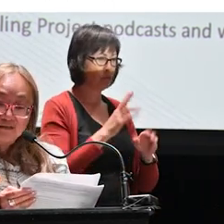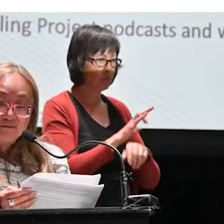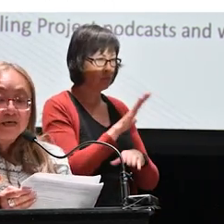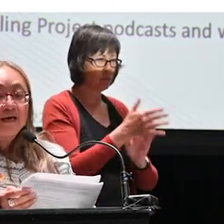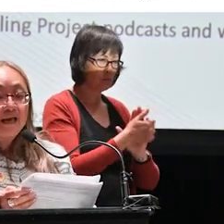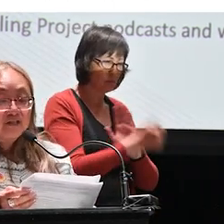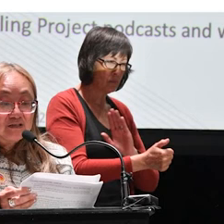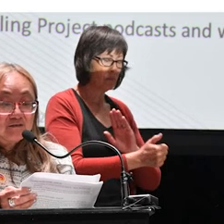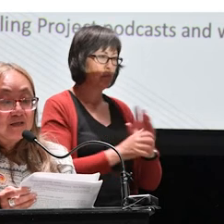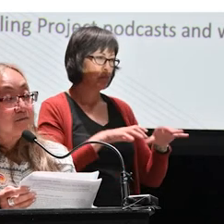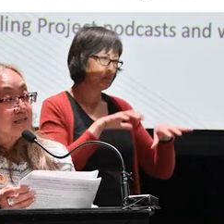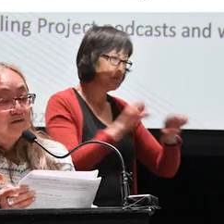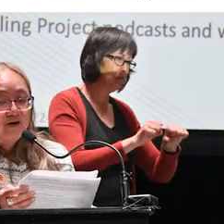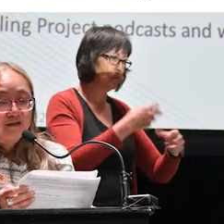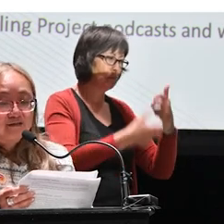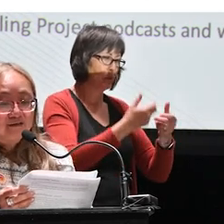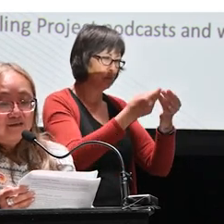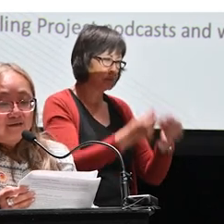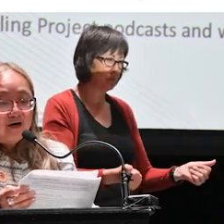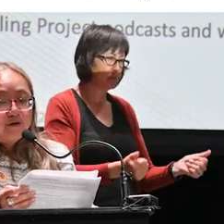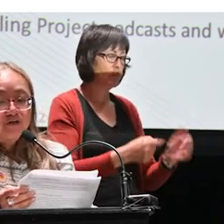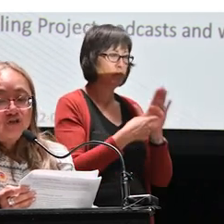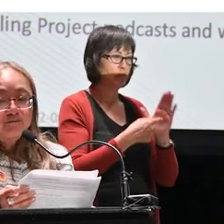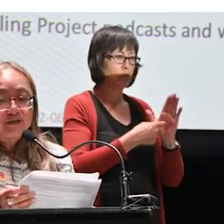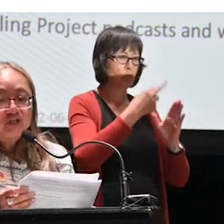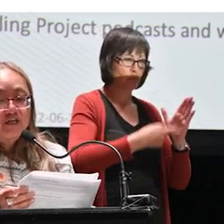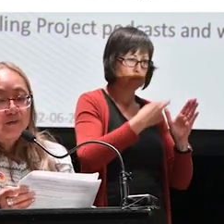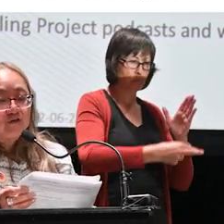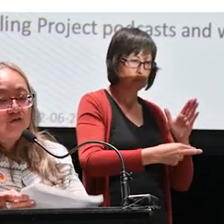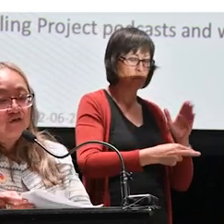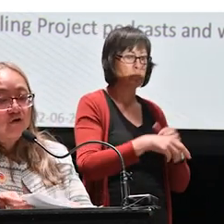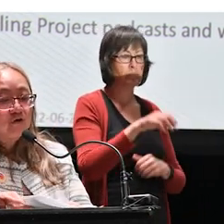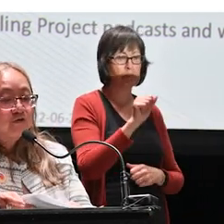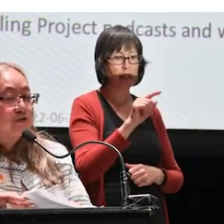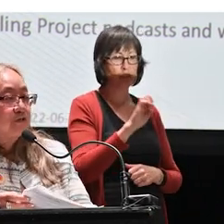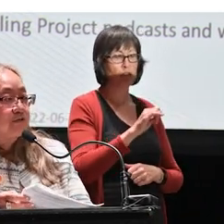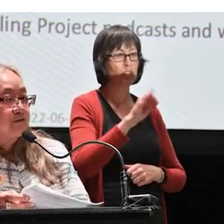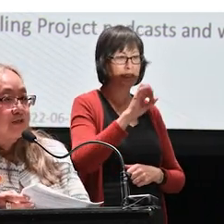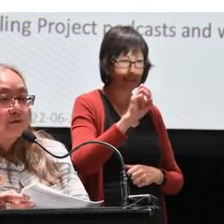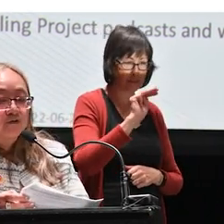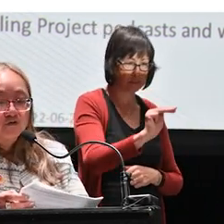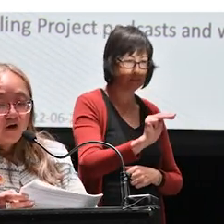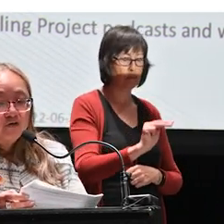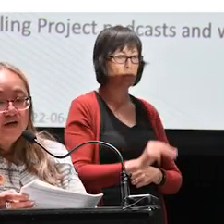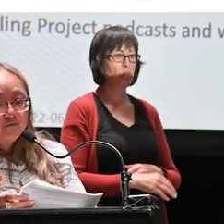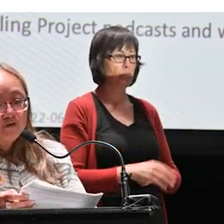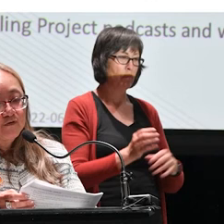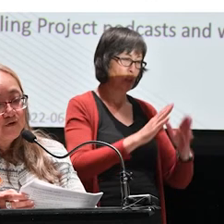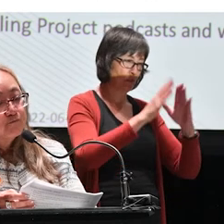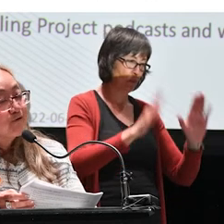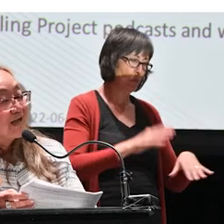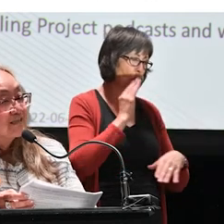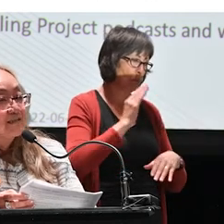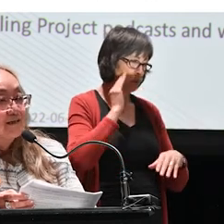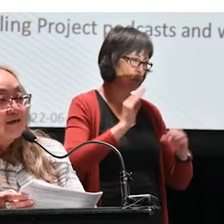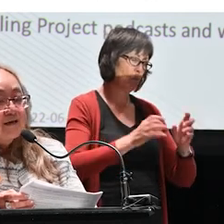racism, ageism, and domestic violence. Our partnership with the Changemaker Studio also includes developing a stronger network for